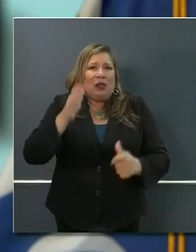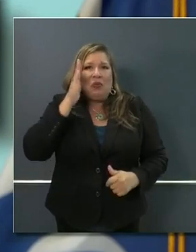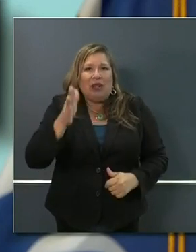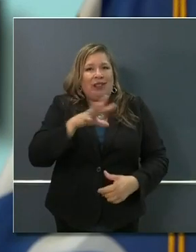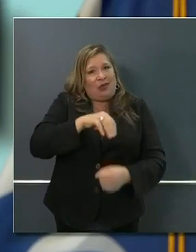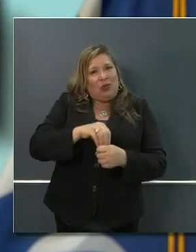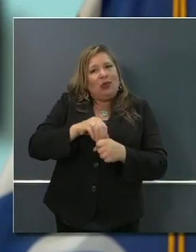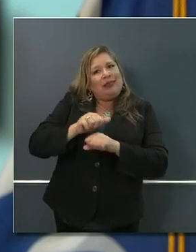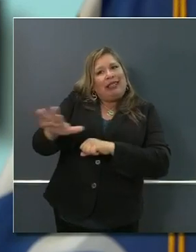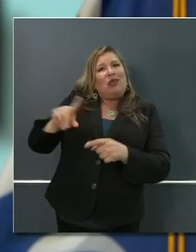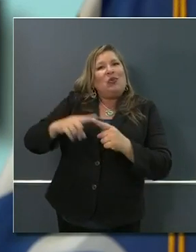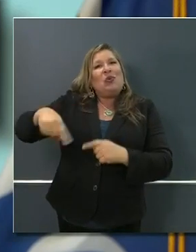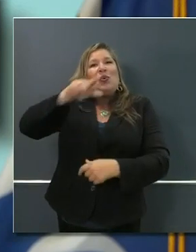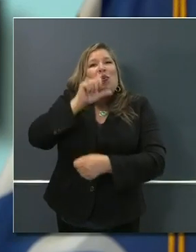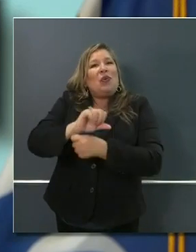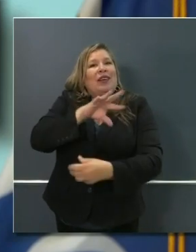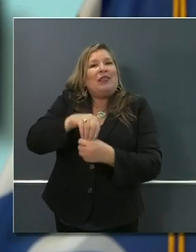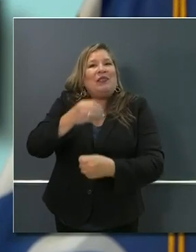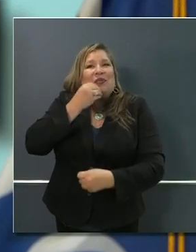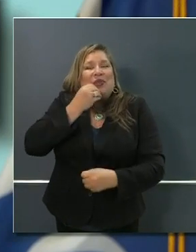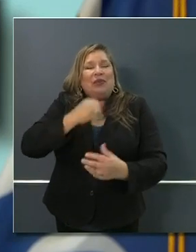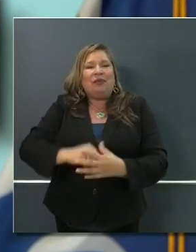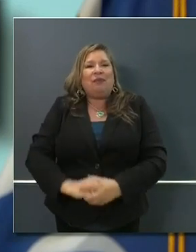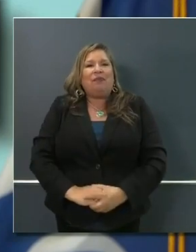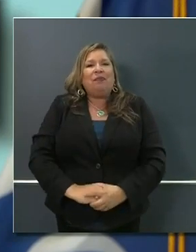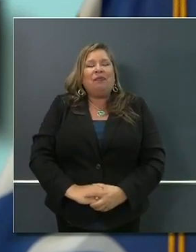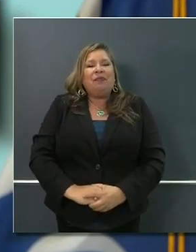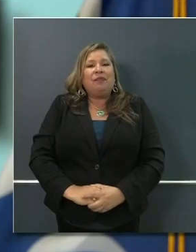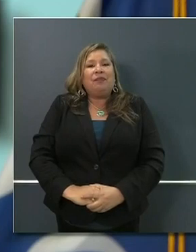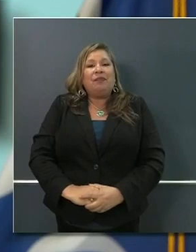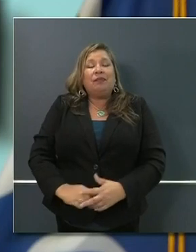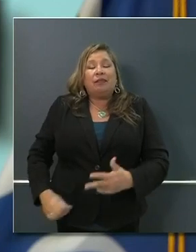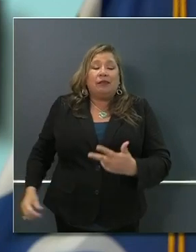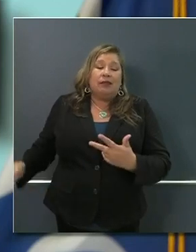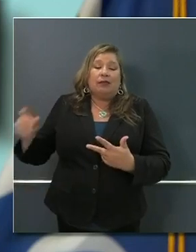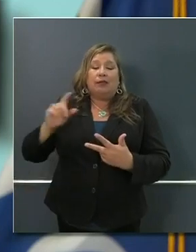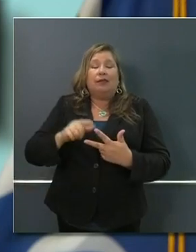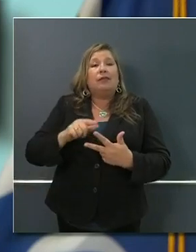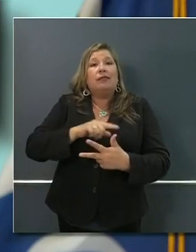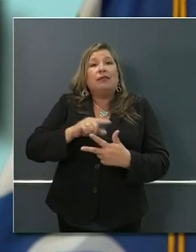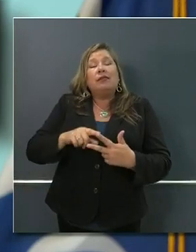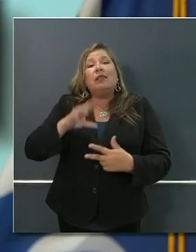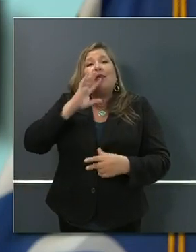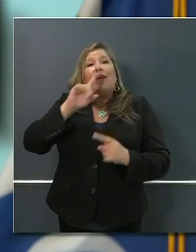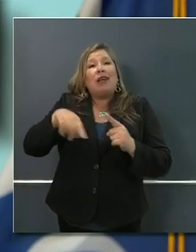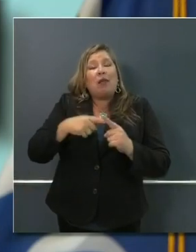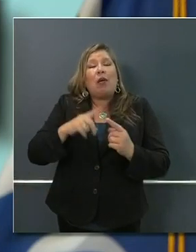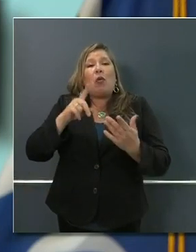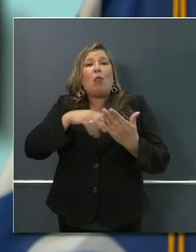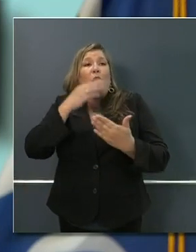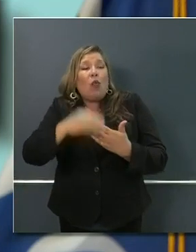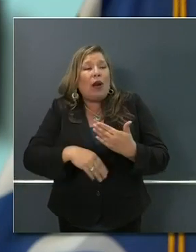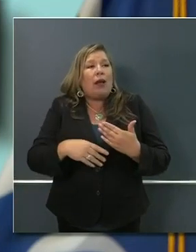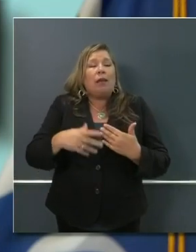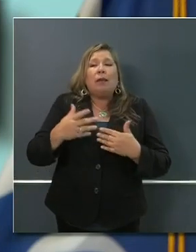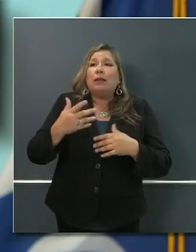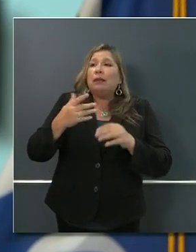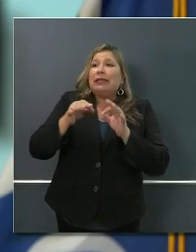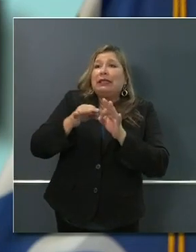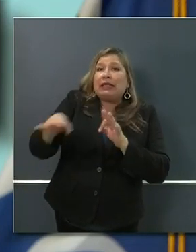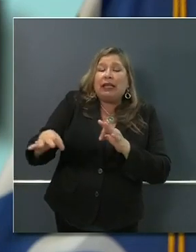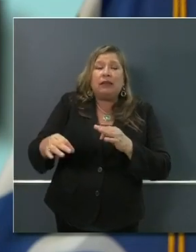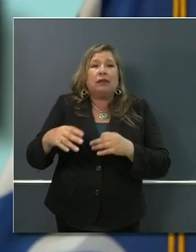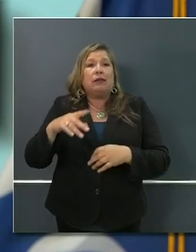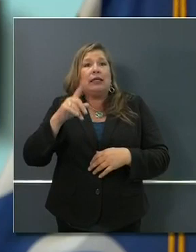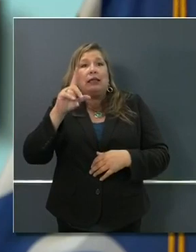And number two, as it relates to the broader issue of these programs and extensions and dates, this program was just announced,